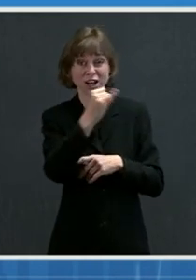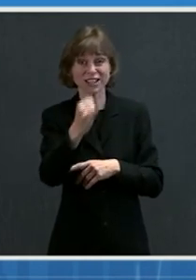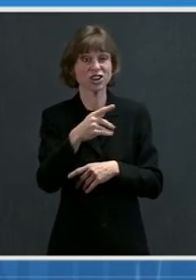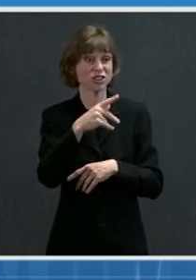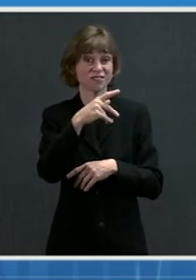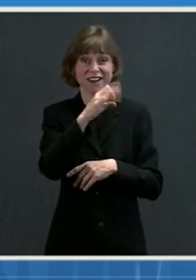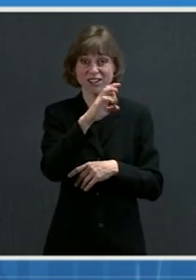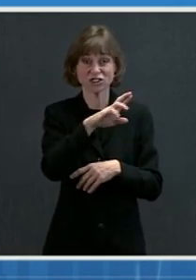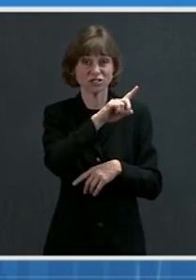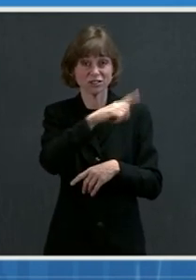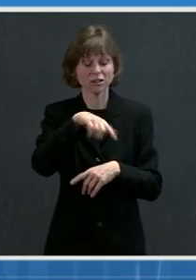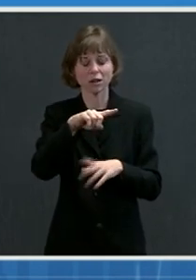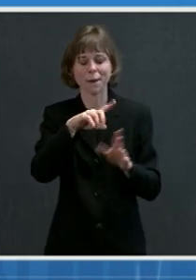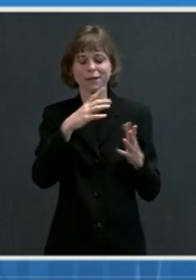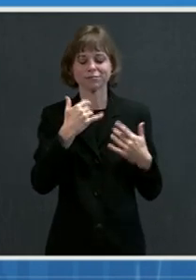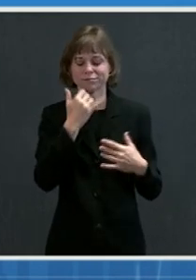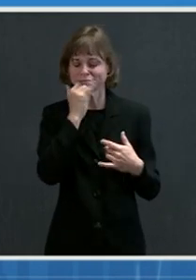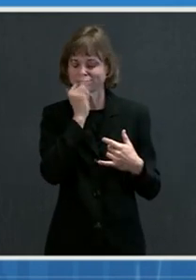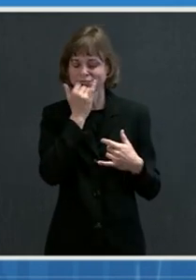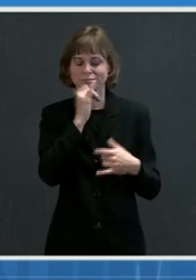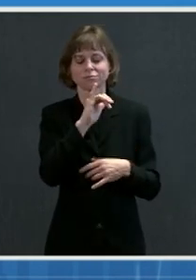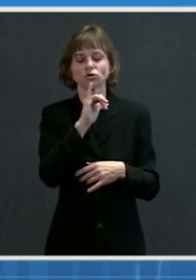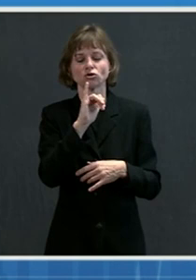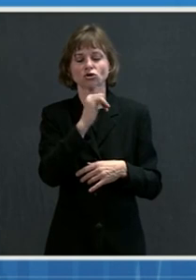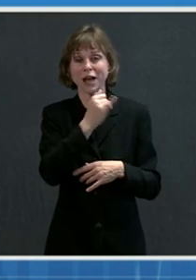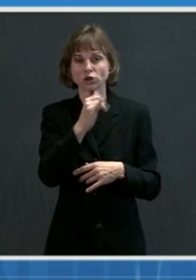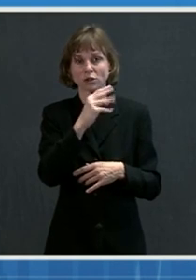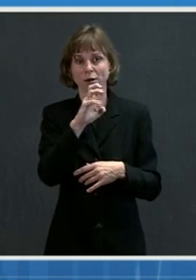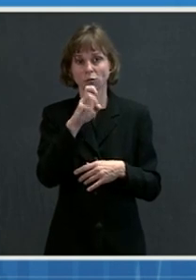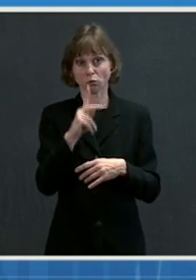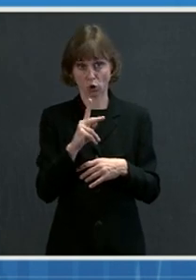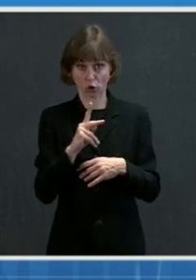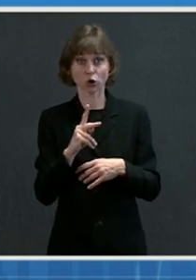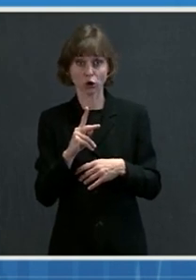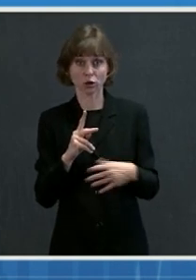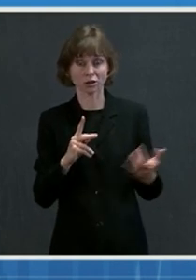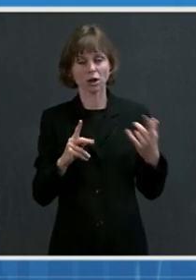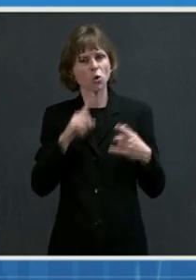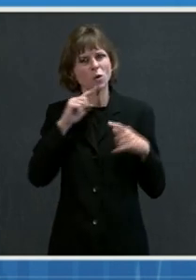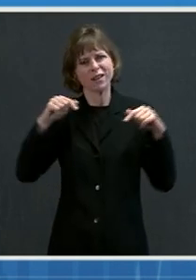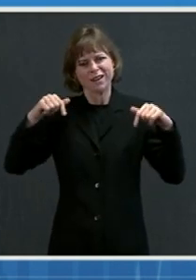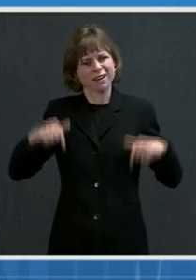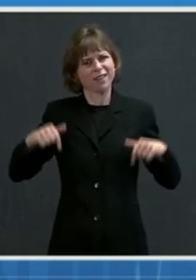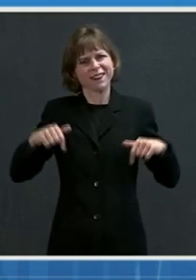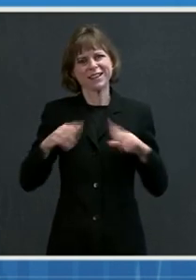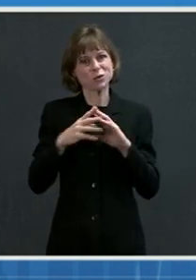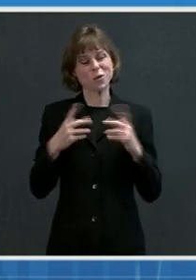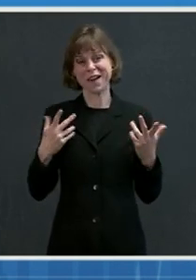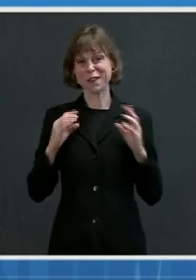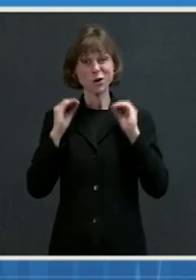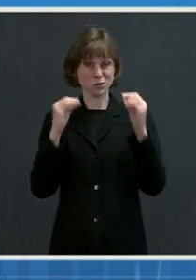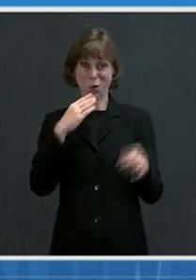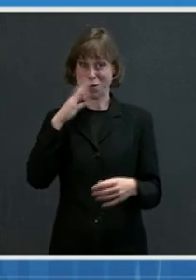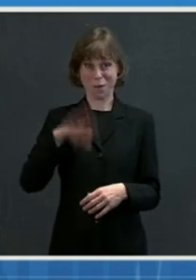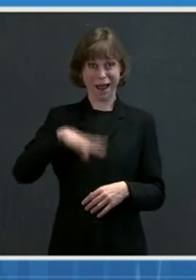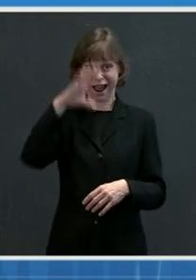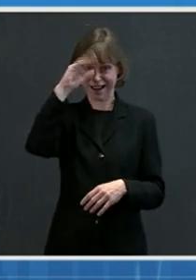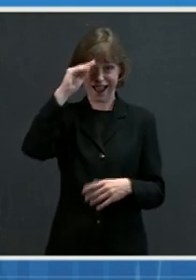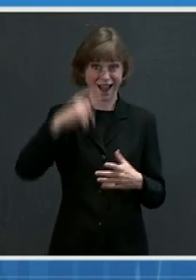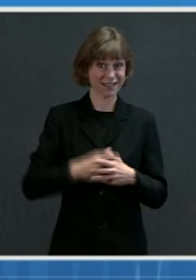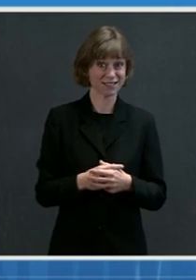truly, I'm sorry, Johnson and Johnson and Merck. This is truly a story where there are no bad guys. There's only good, only, only good